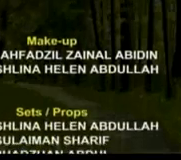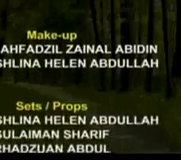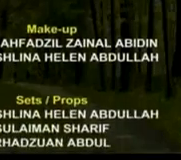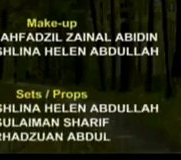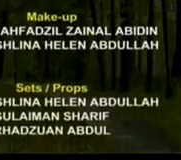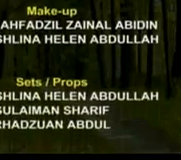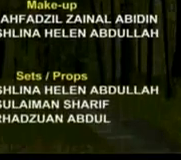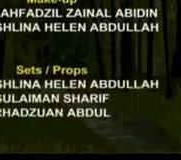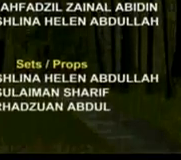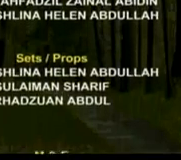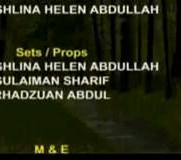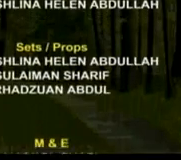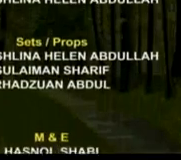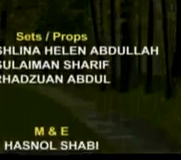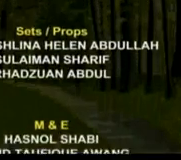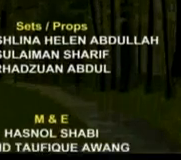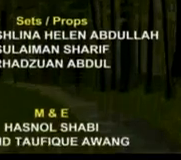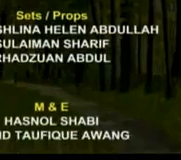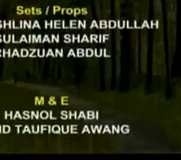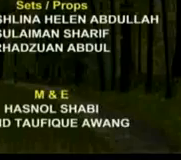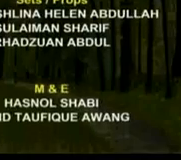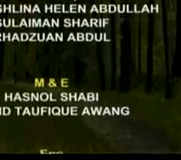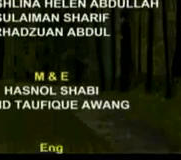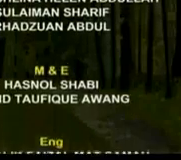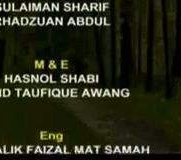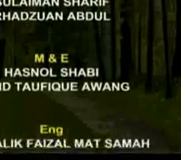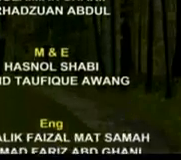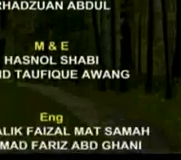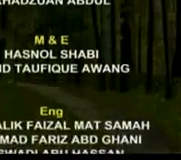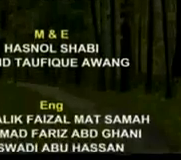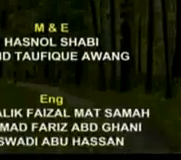Well, you've gone times.